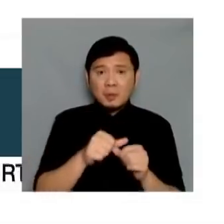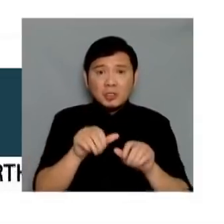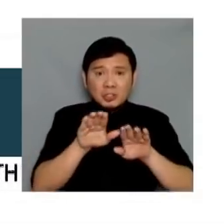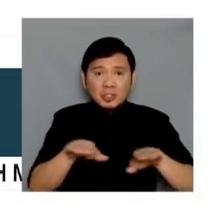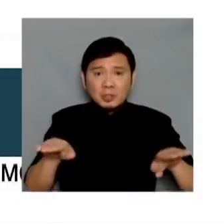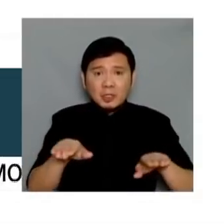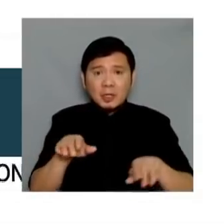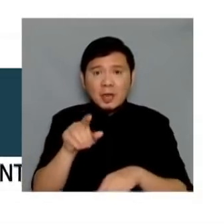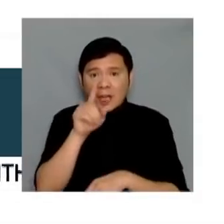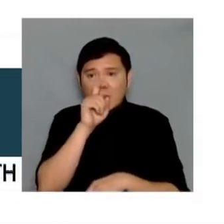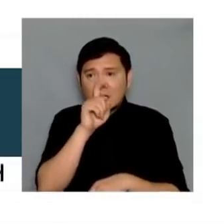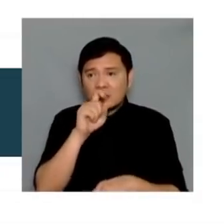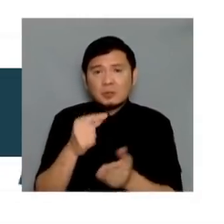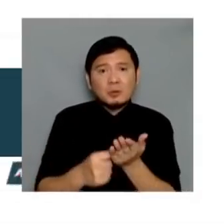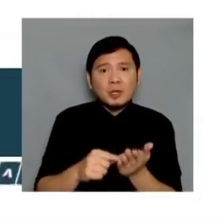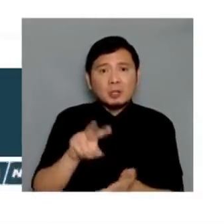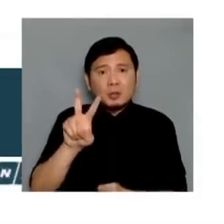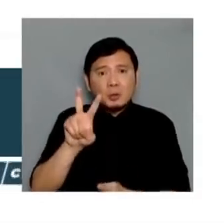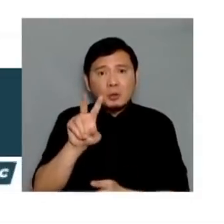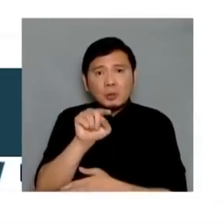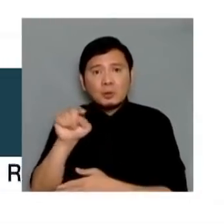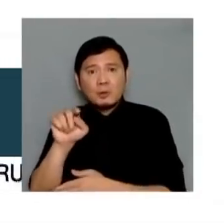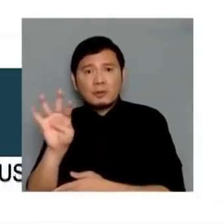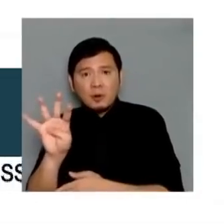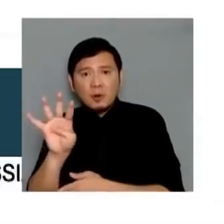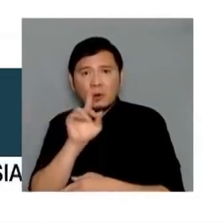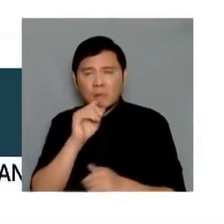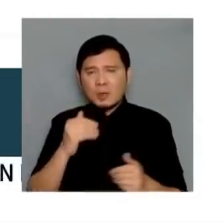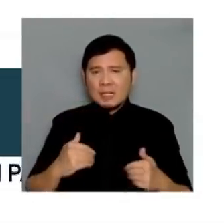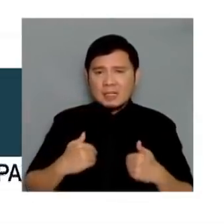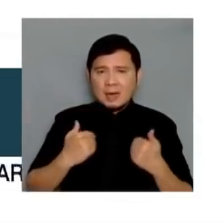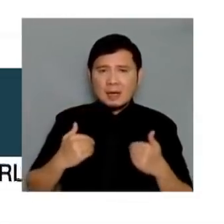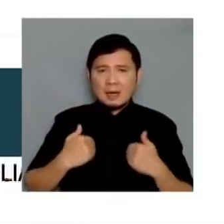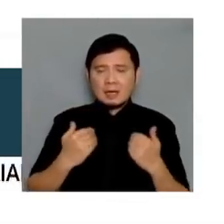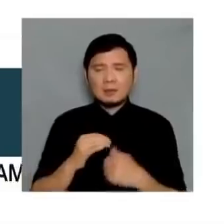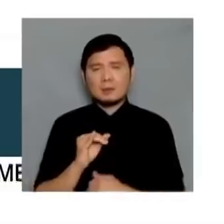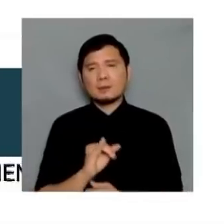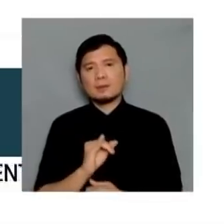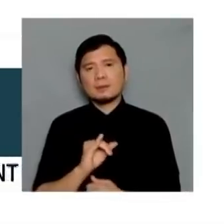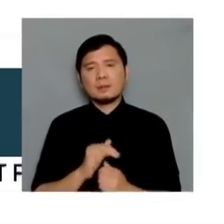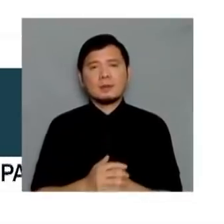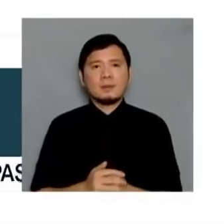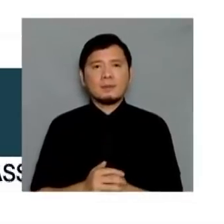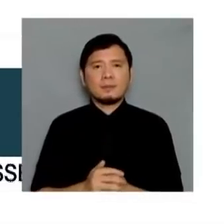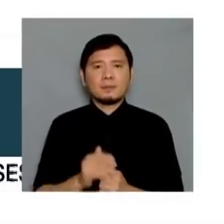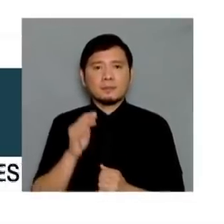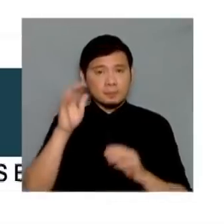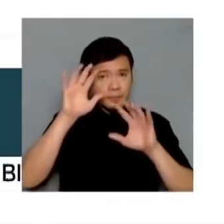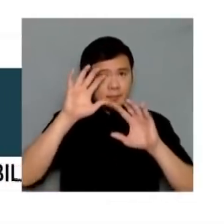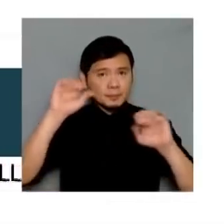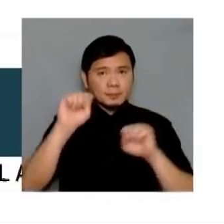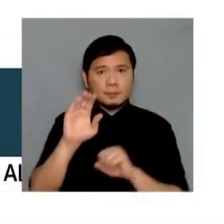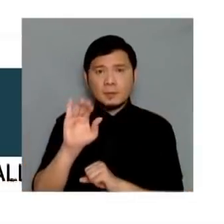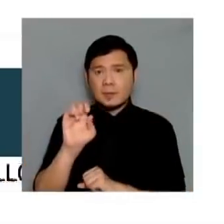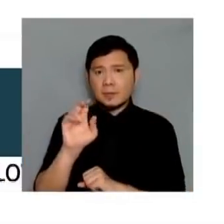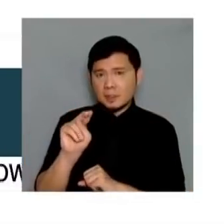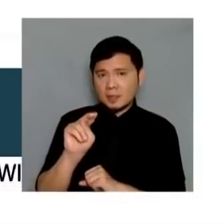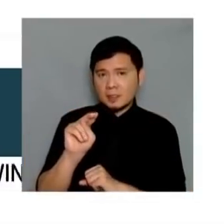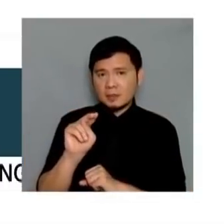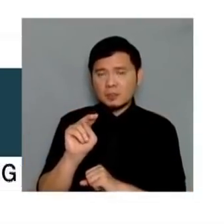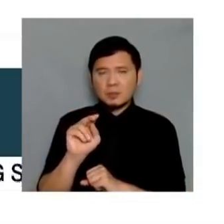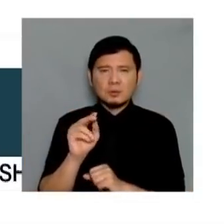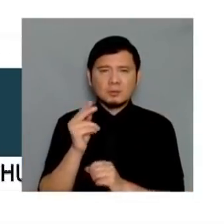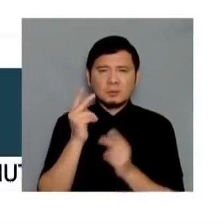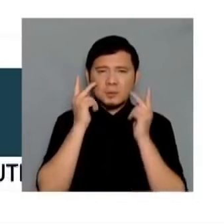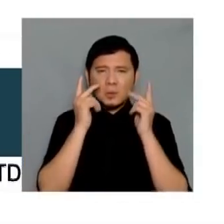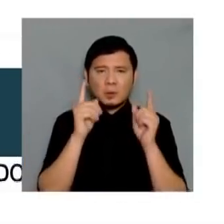grade two to grade four. That's how young they were. And, you know, President Biden, you know, you just saw a snippet of his speech, but he actually